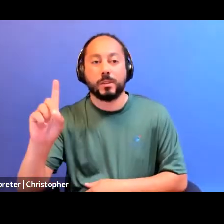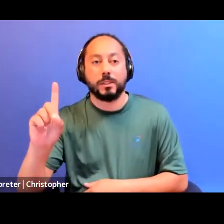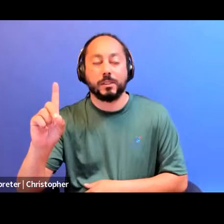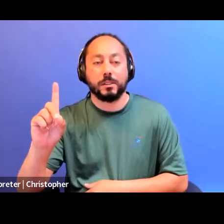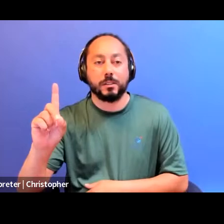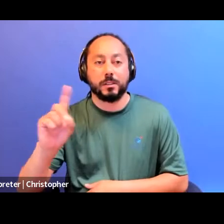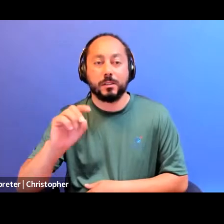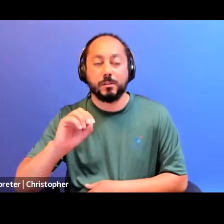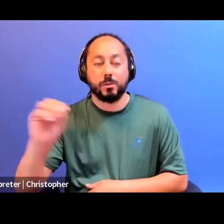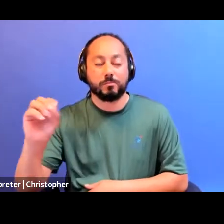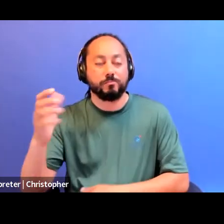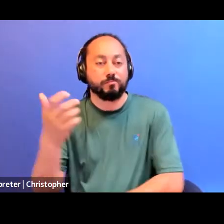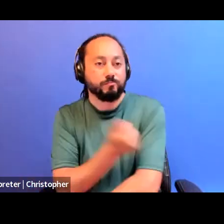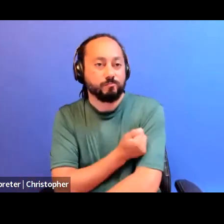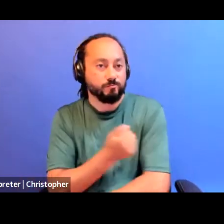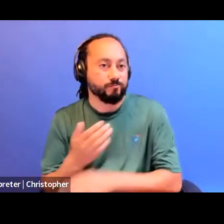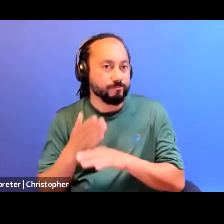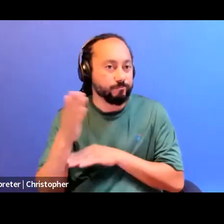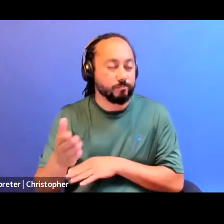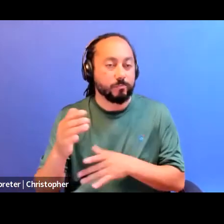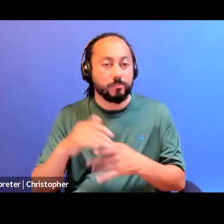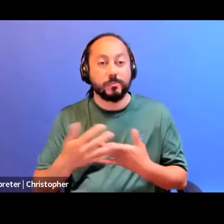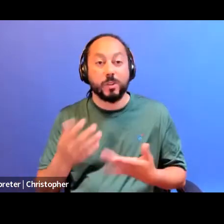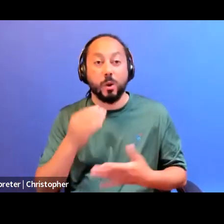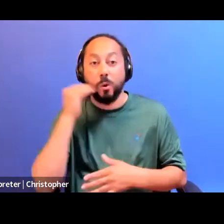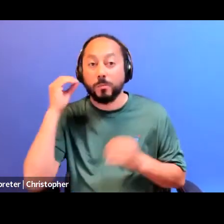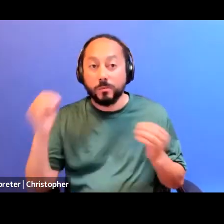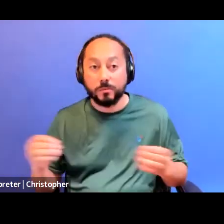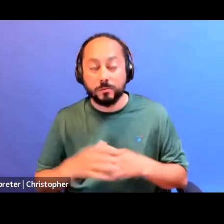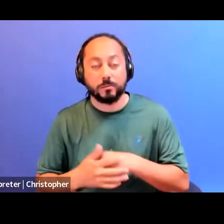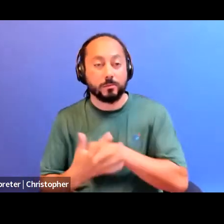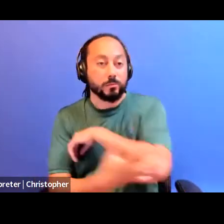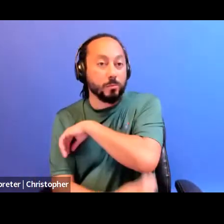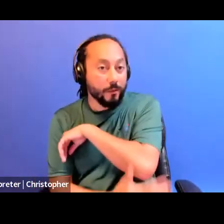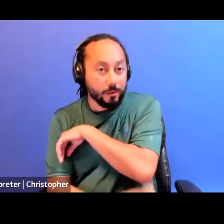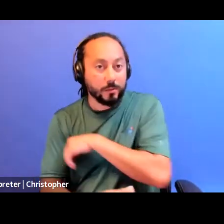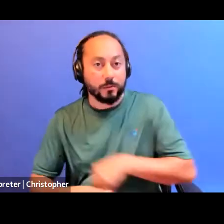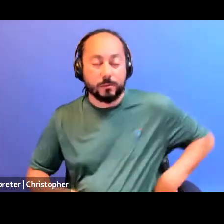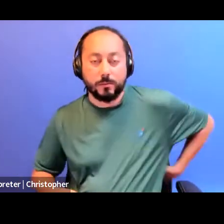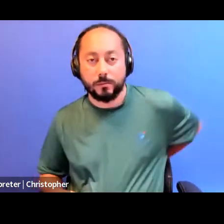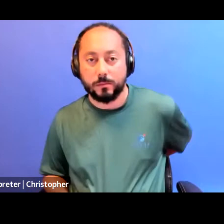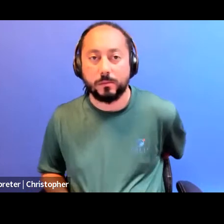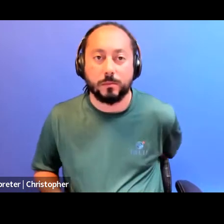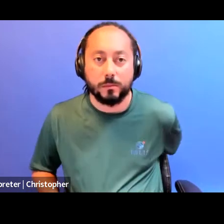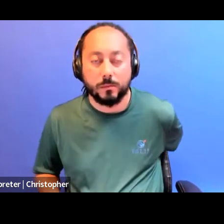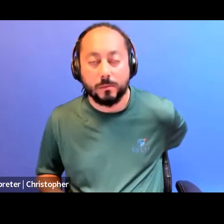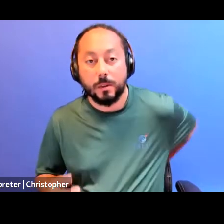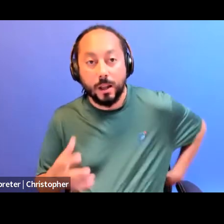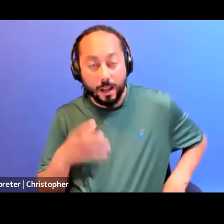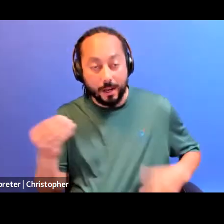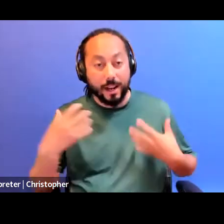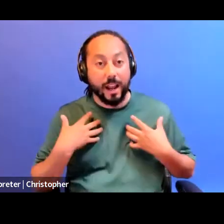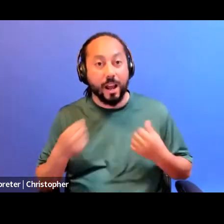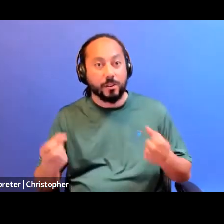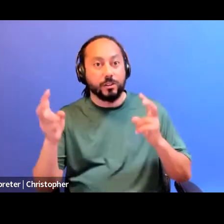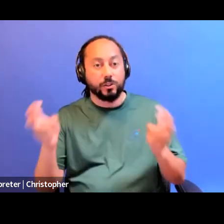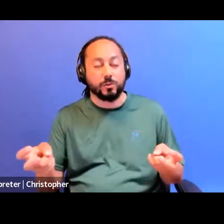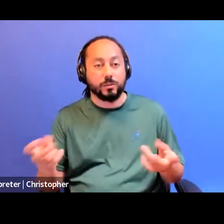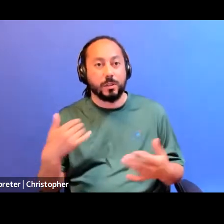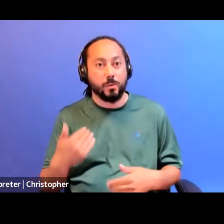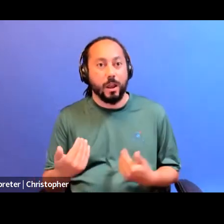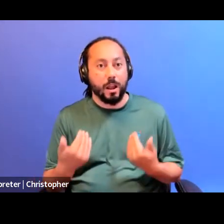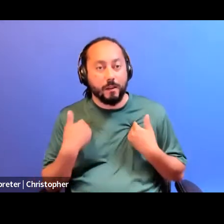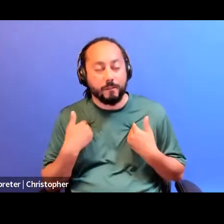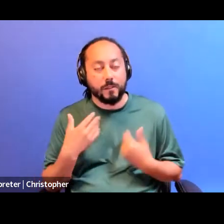houselessness, poverty. And again, you know, just health issues that have and continue to be,